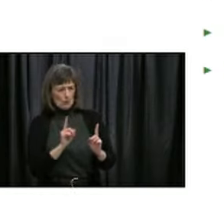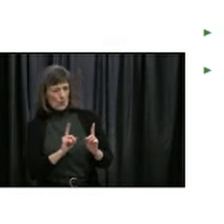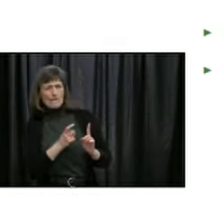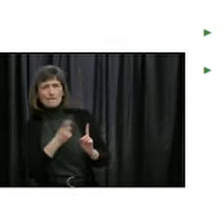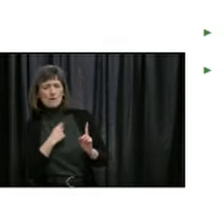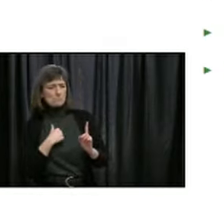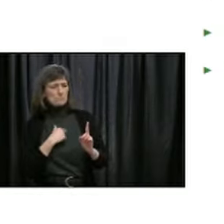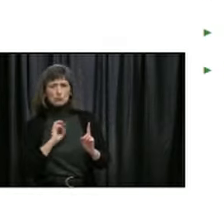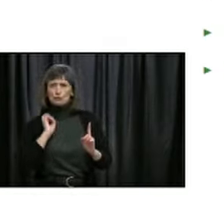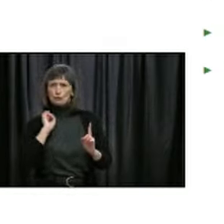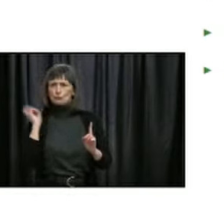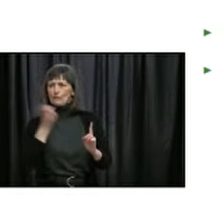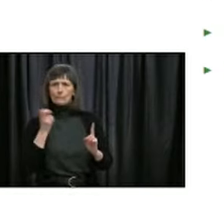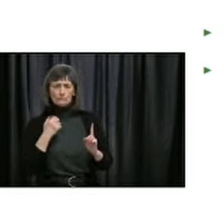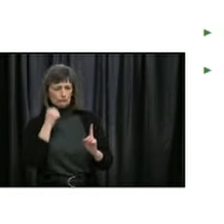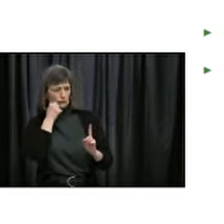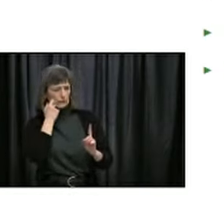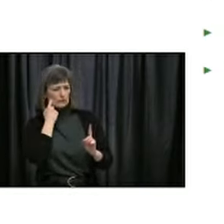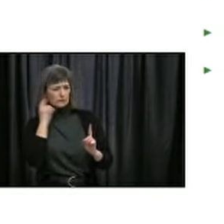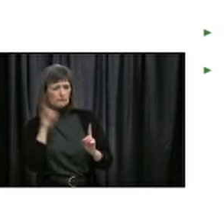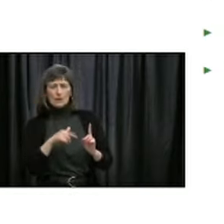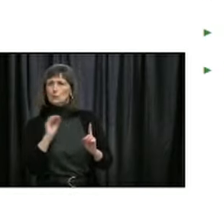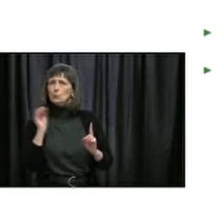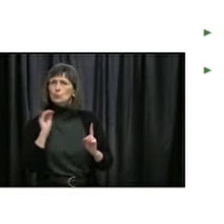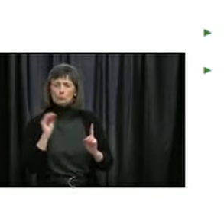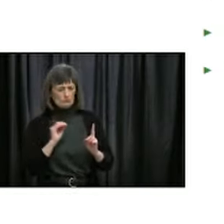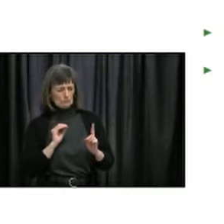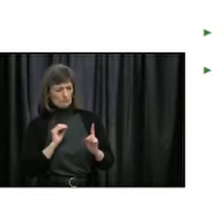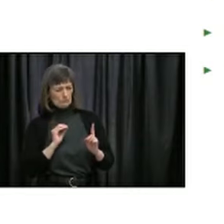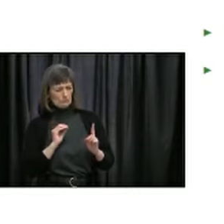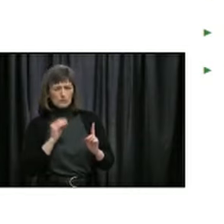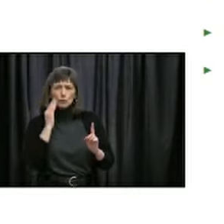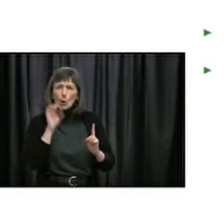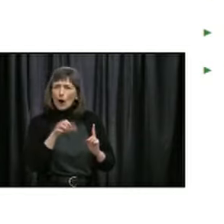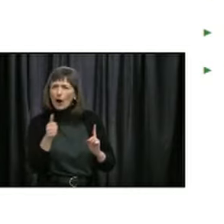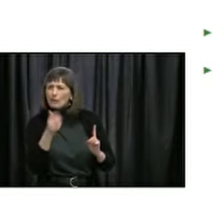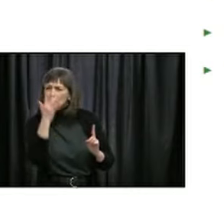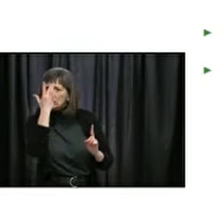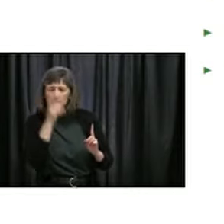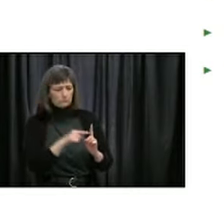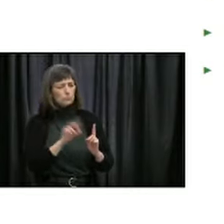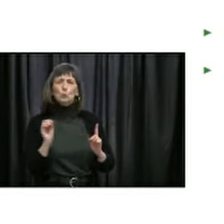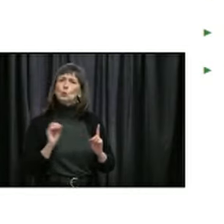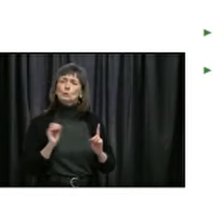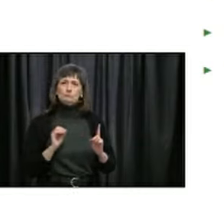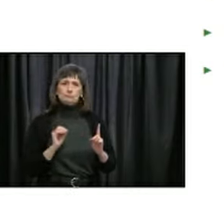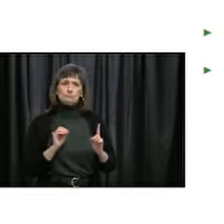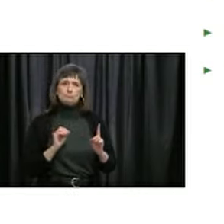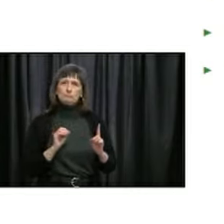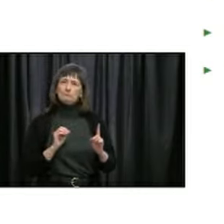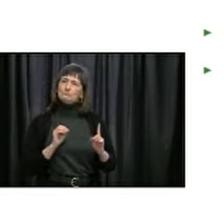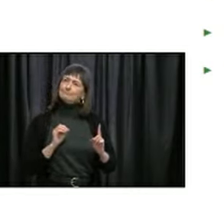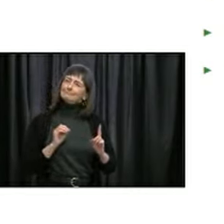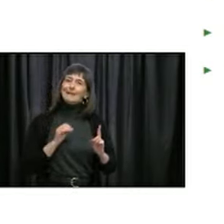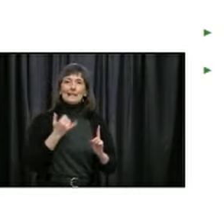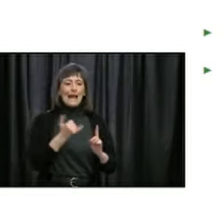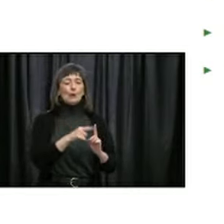because it could be an indication that there is some spread within the community that we're not aware of.